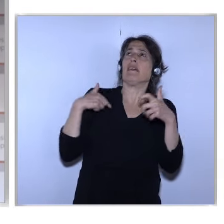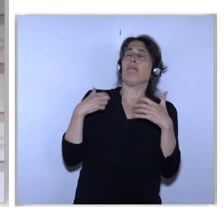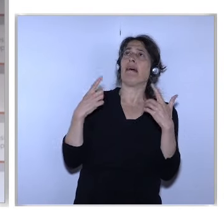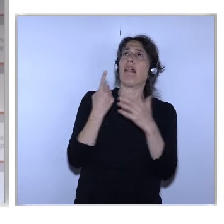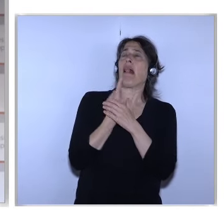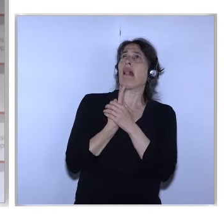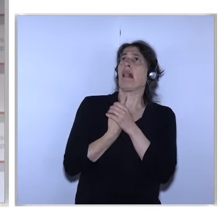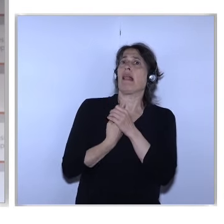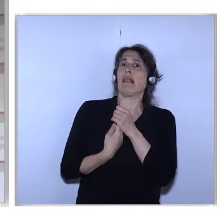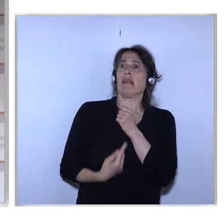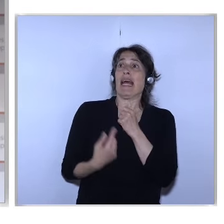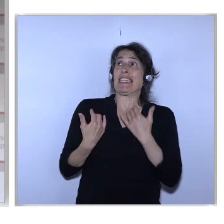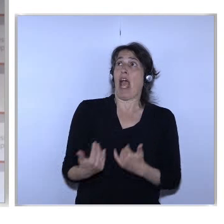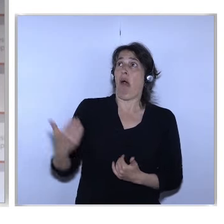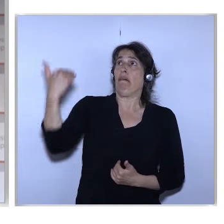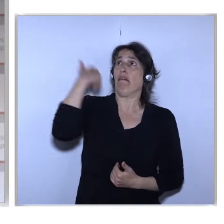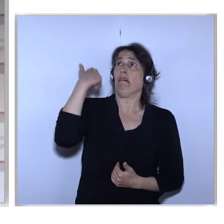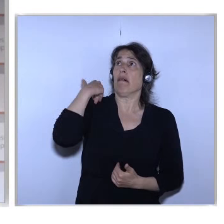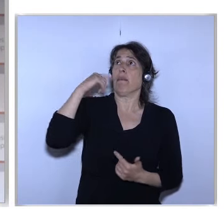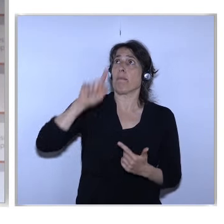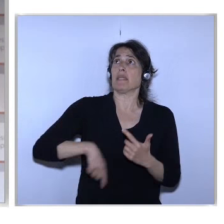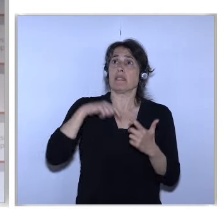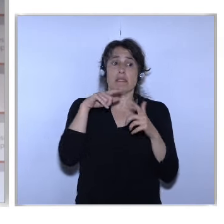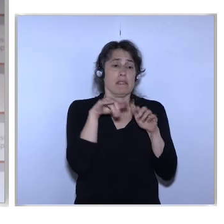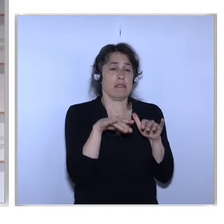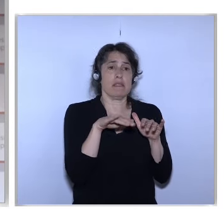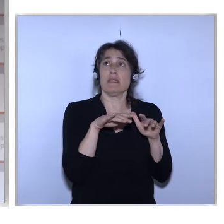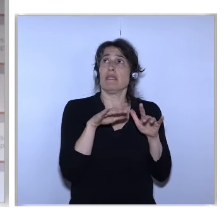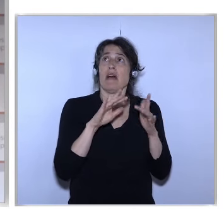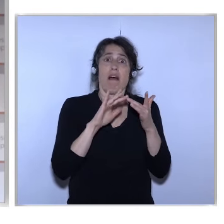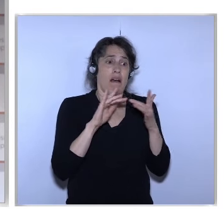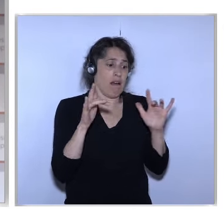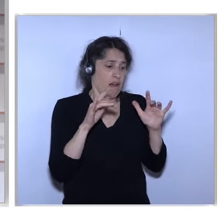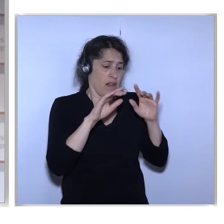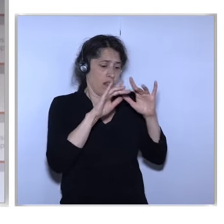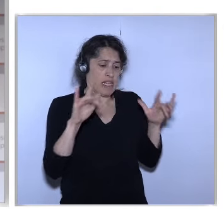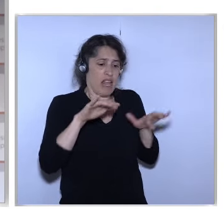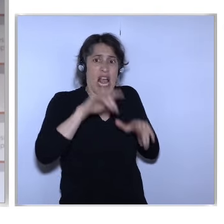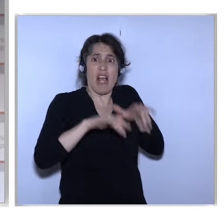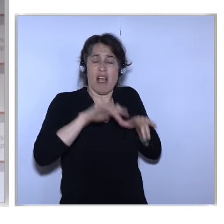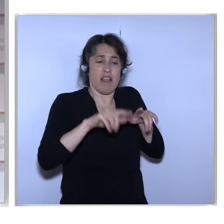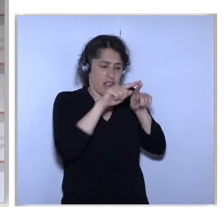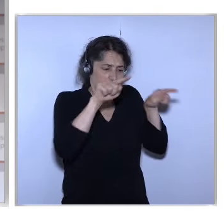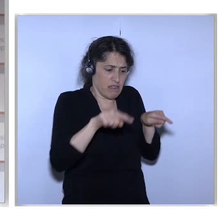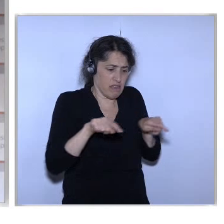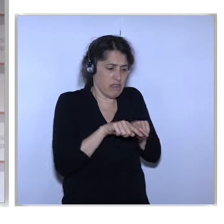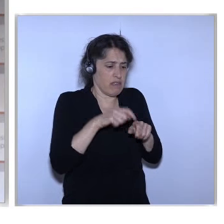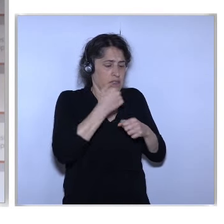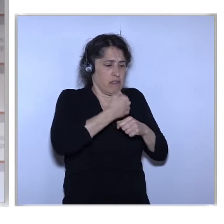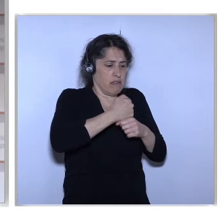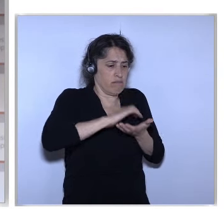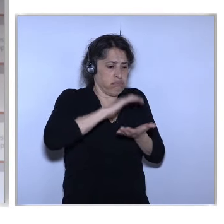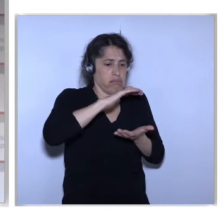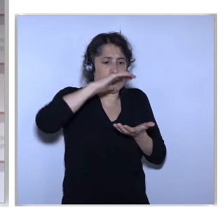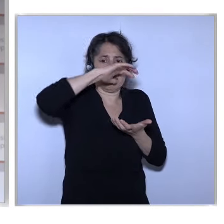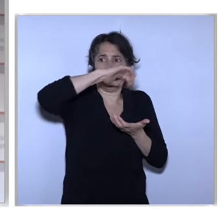Who Then Are Need To Do It Online You Lose Those People And I Think That You And We Work In The Netherlands With The Tax